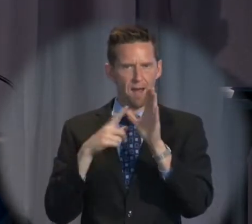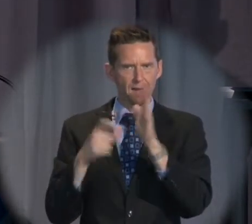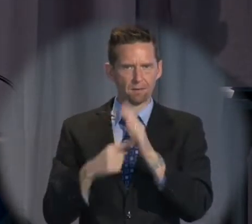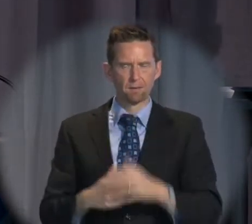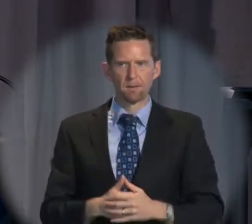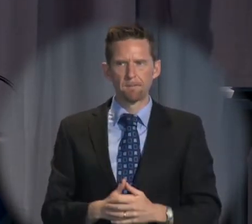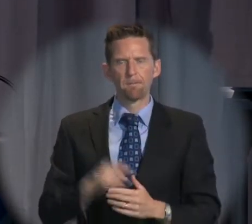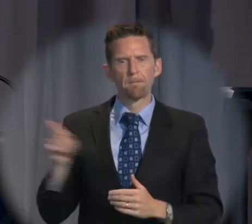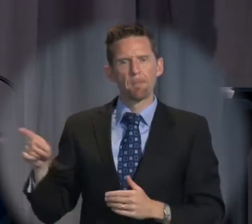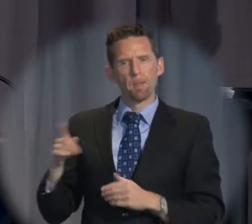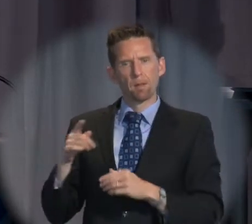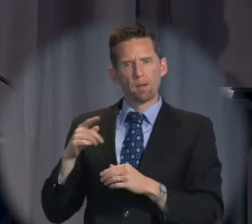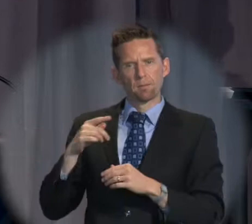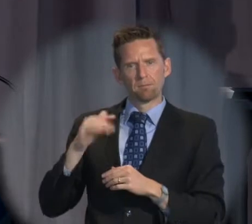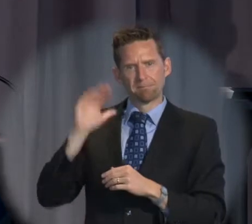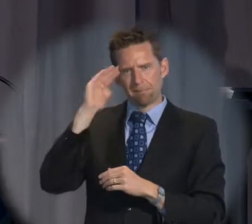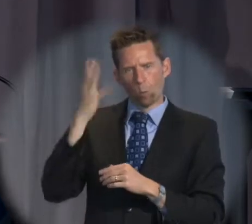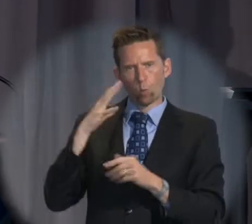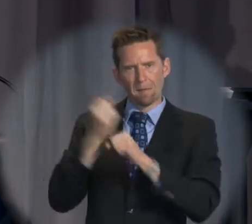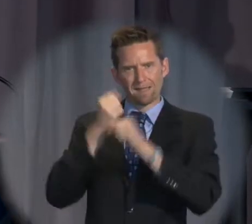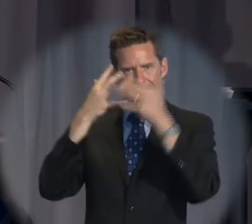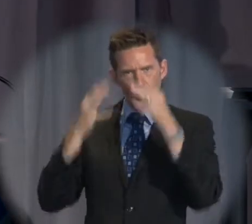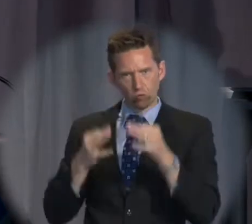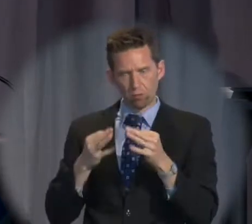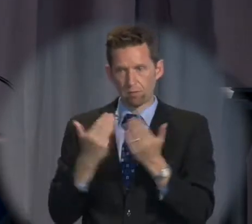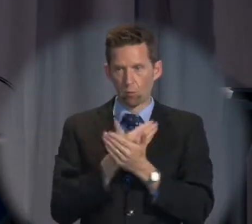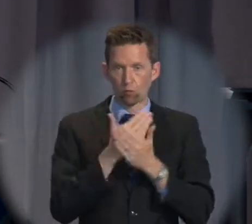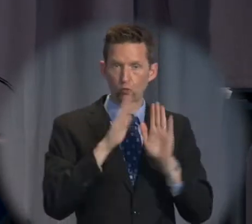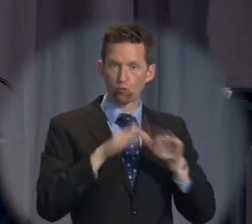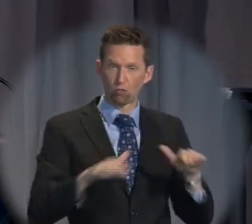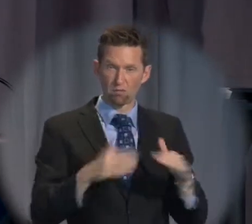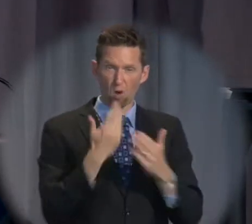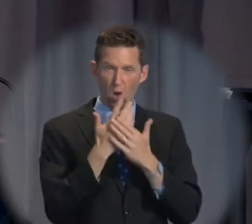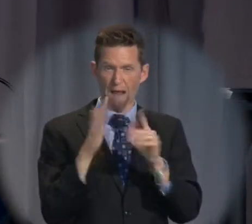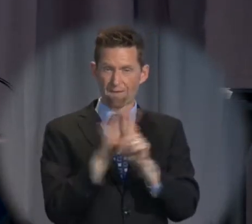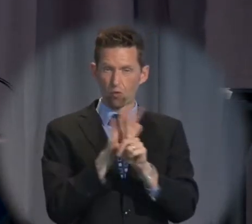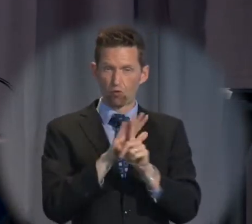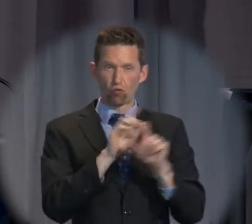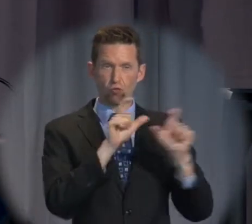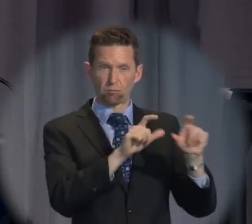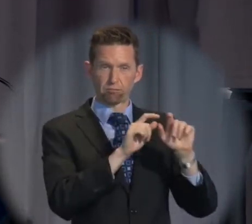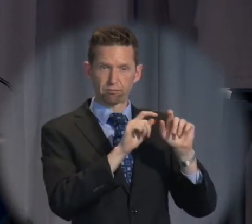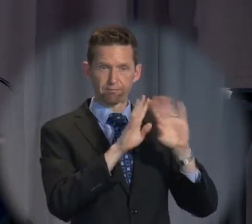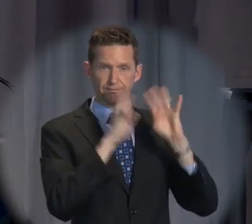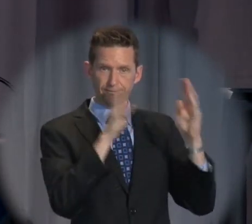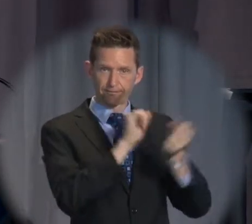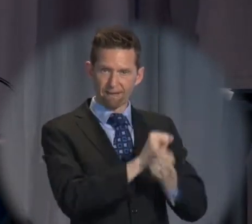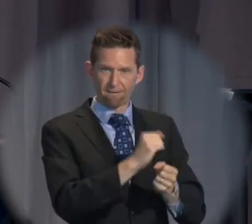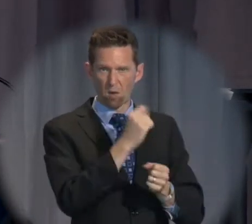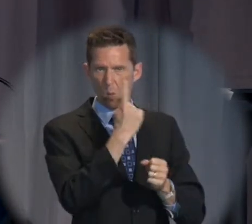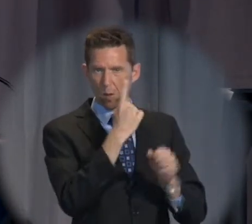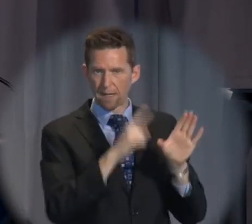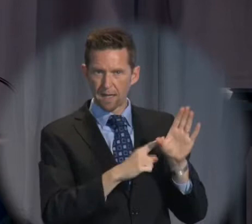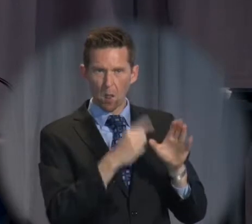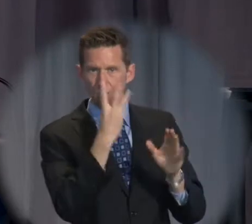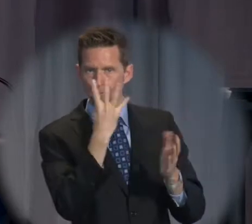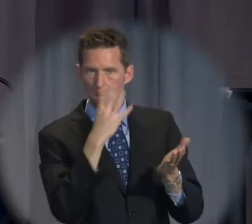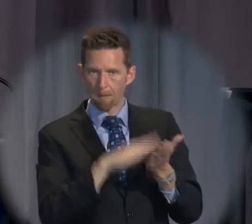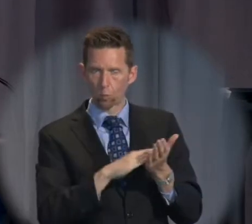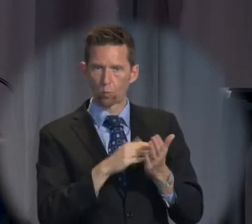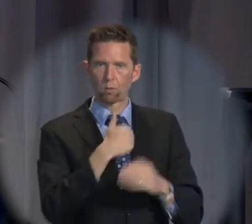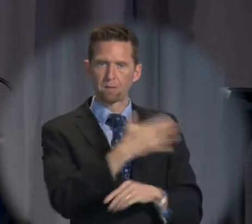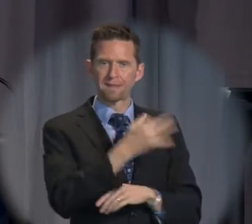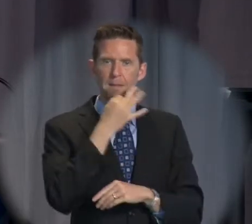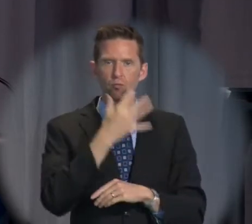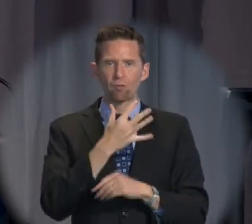and to detain children as leverage, on average, as I've said, for a year and three or four months, to gain temporary protection visas